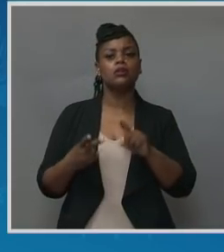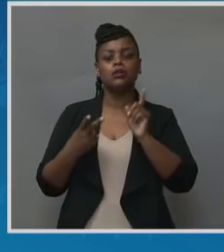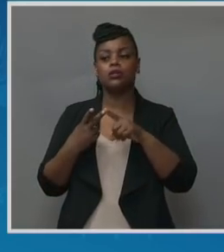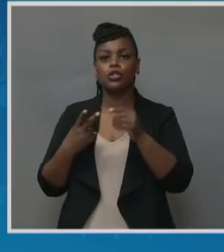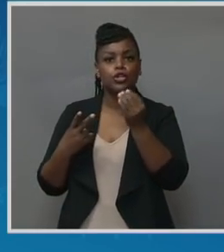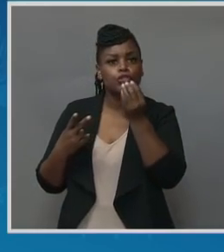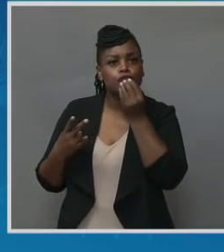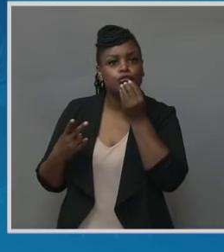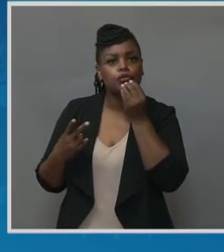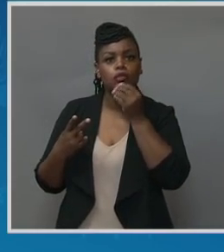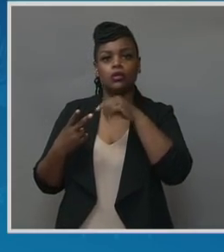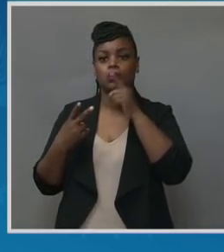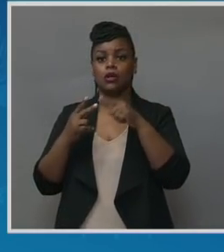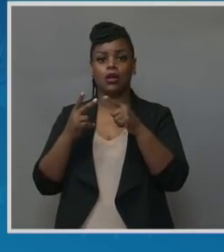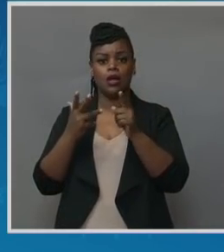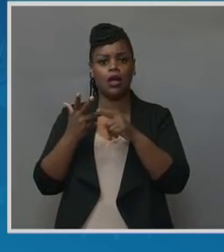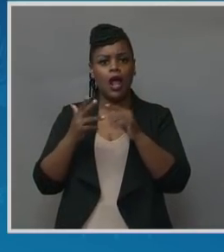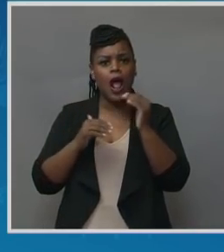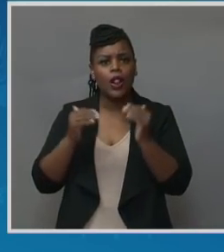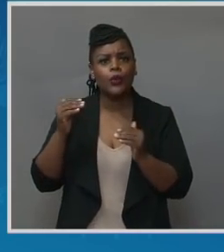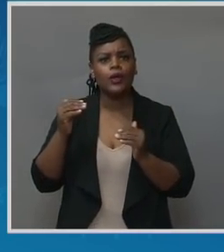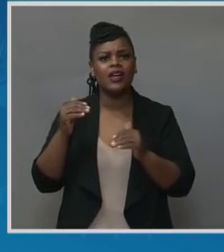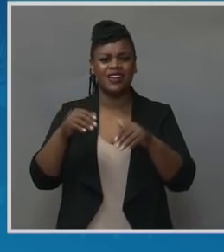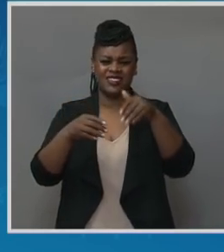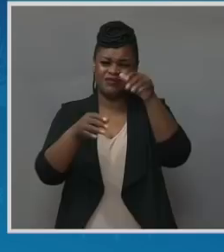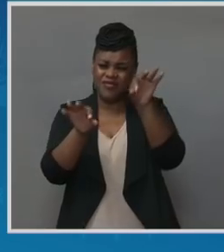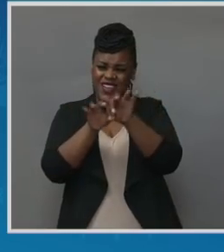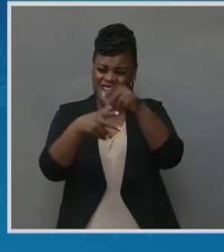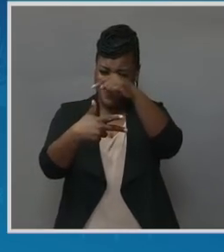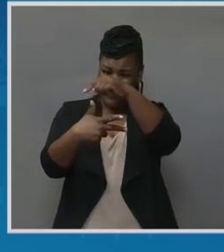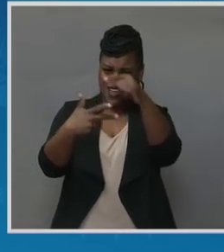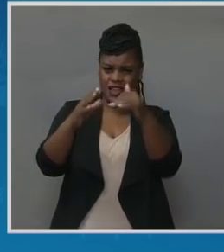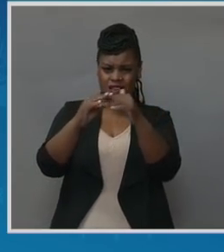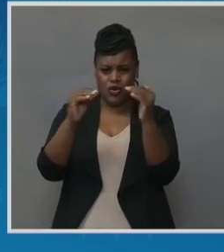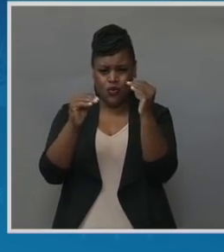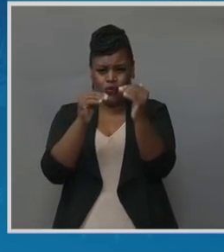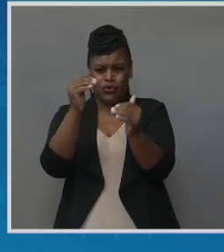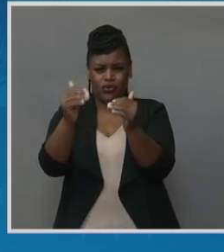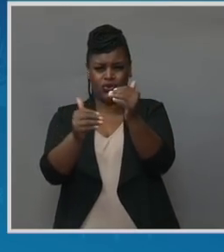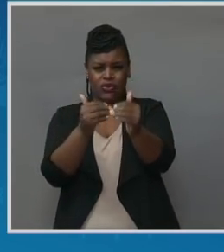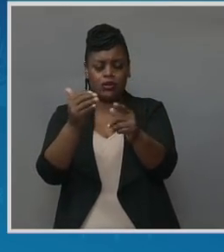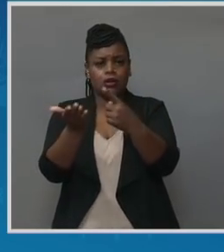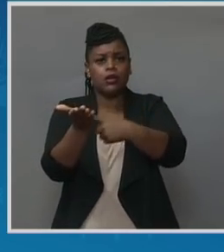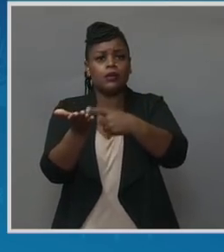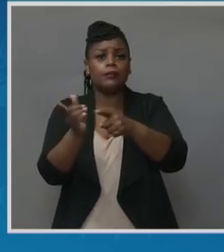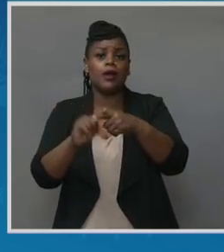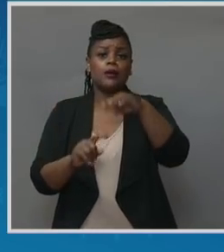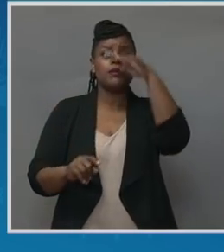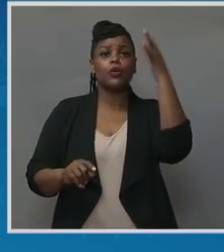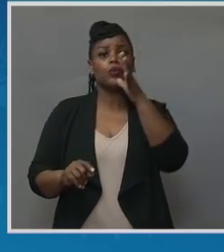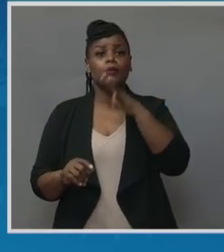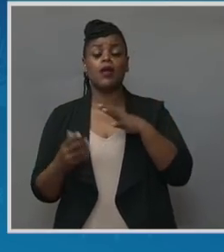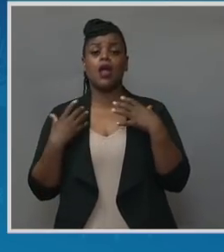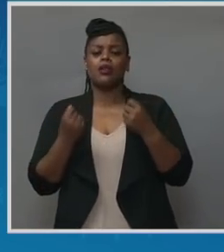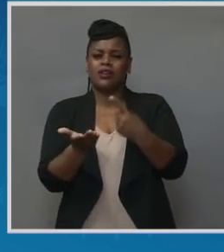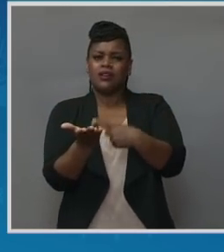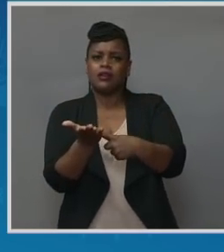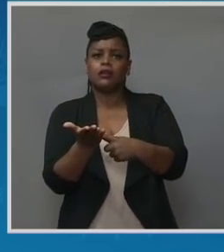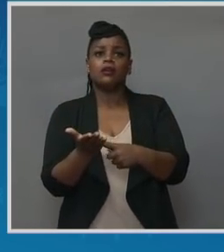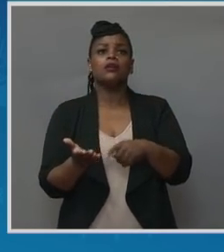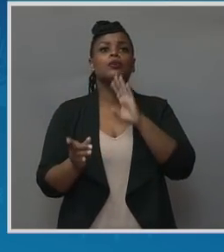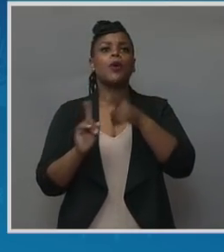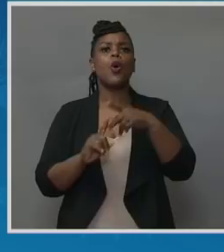that exist in all of those systems. When we talk about black maternal health, we're talking about reproductive health care. Let's be clear about that.